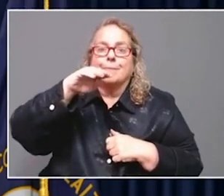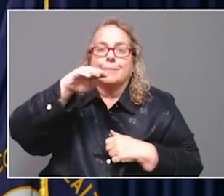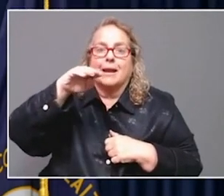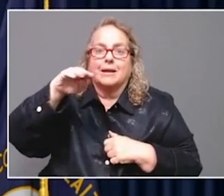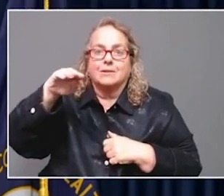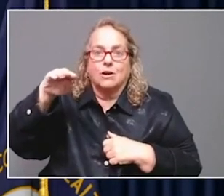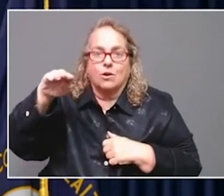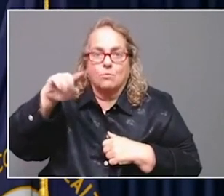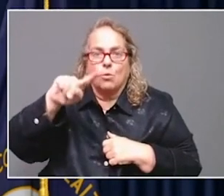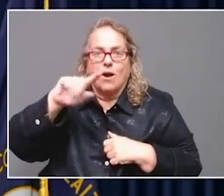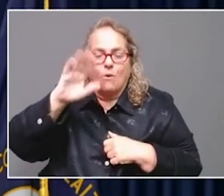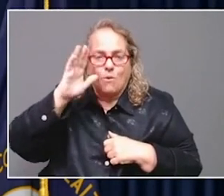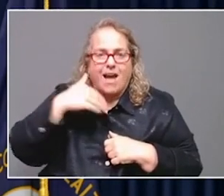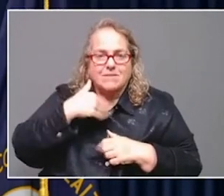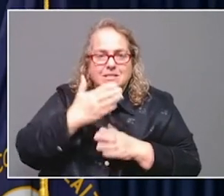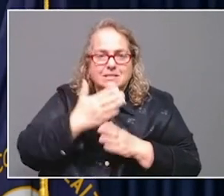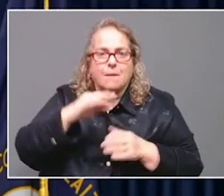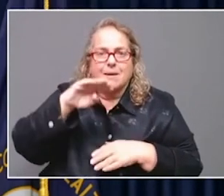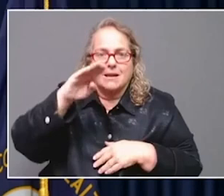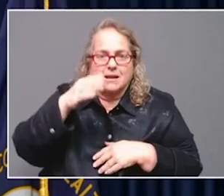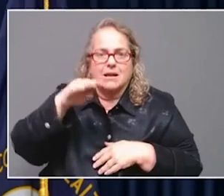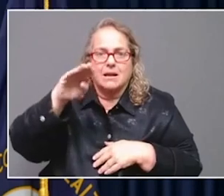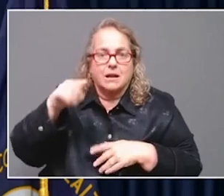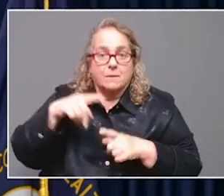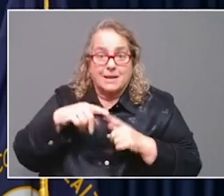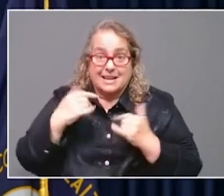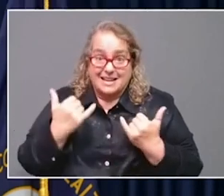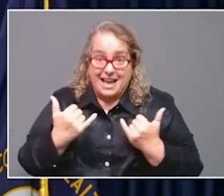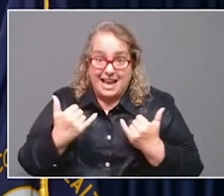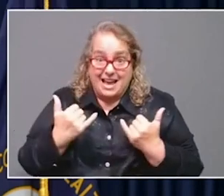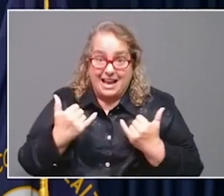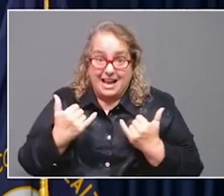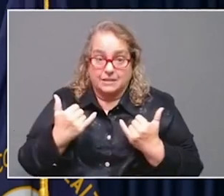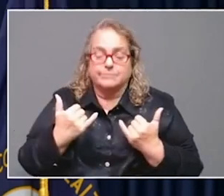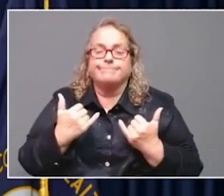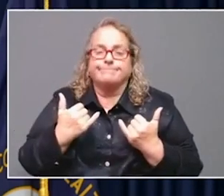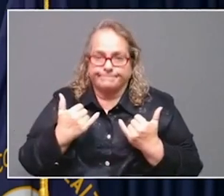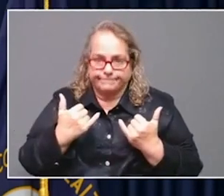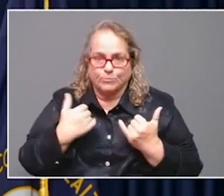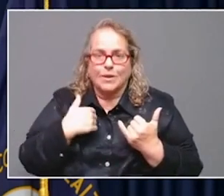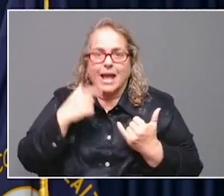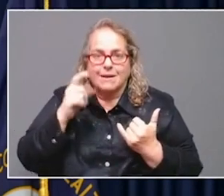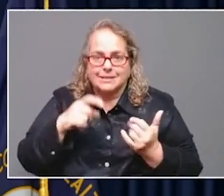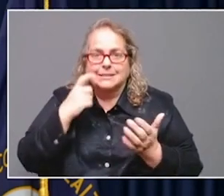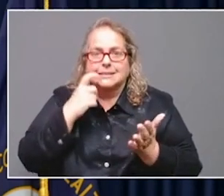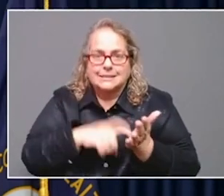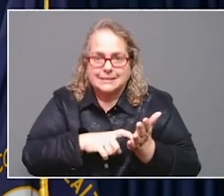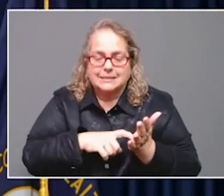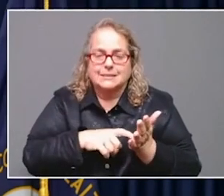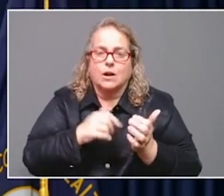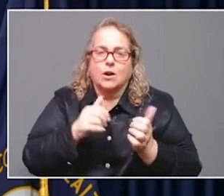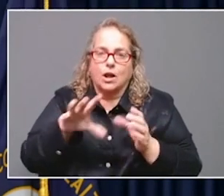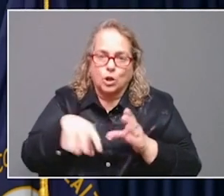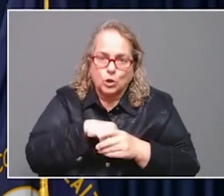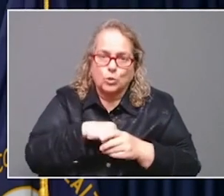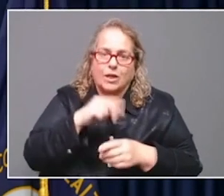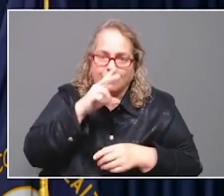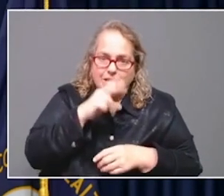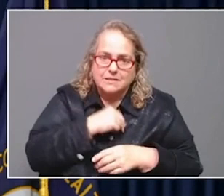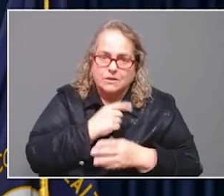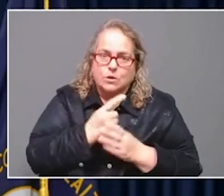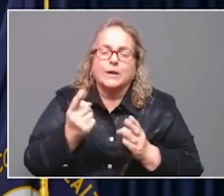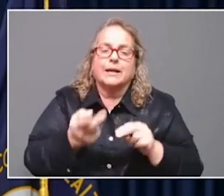at the moment, what we're seeing from the past several weeks, acknowledging what Thanksgiving week is, is an increase in our cases,